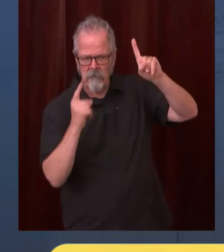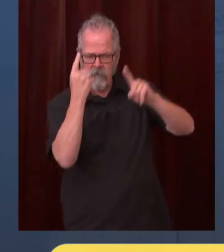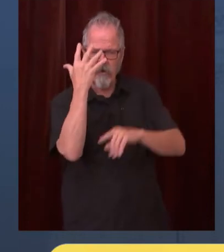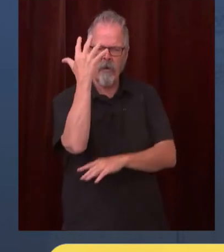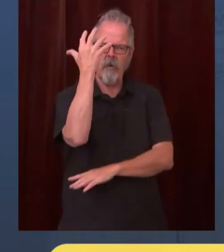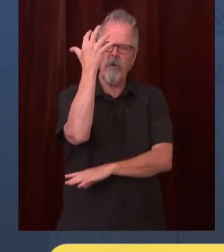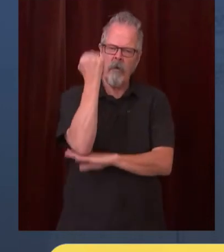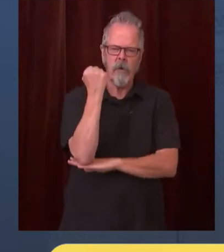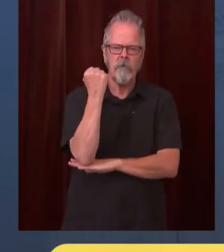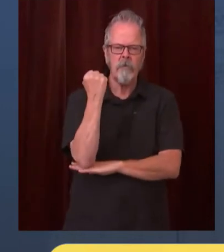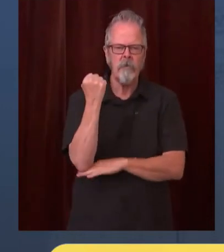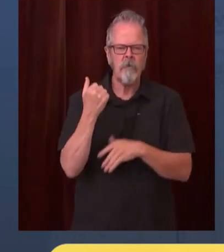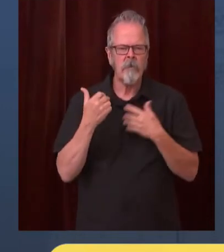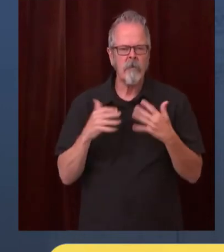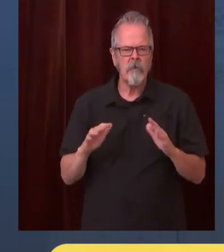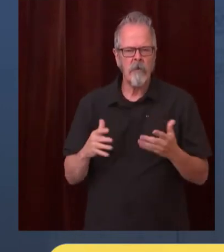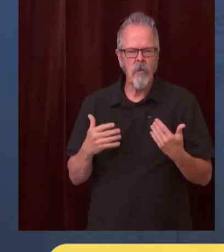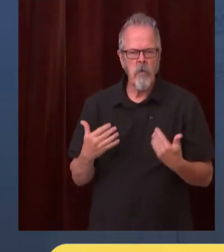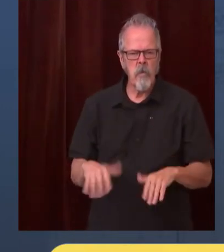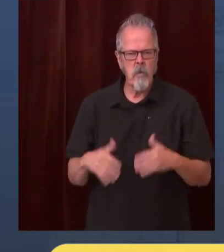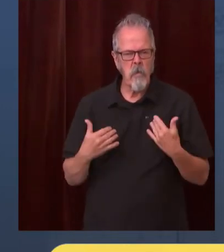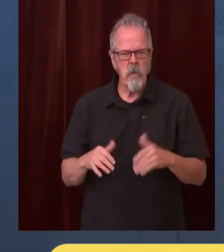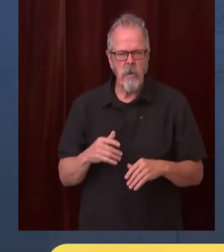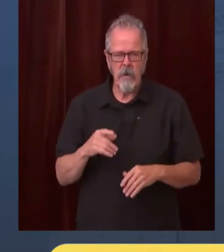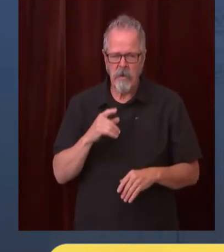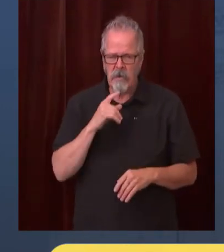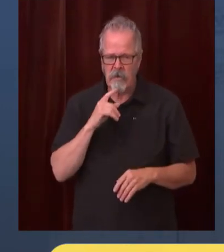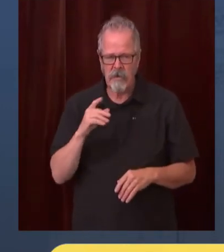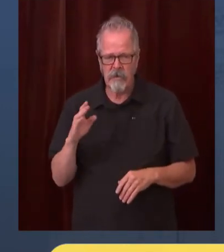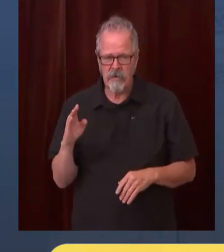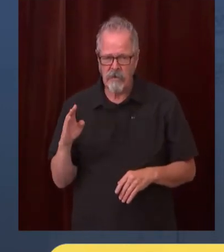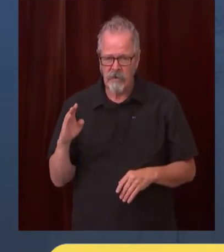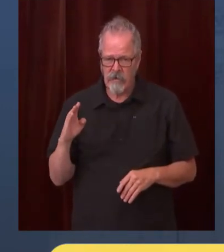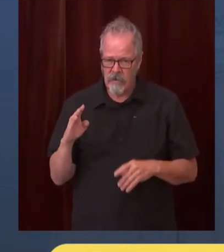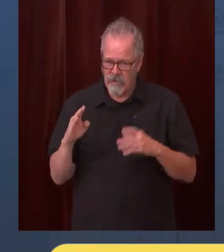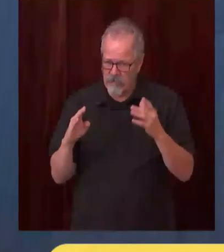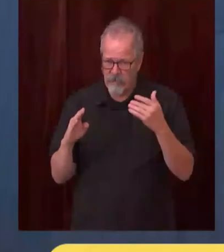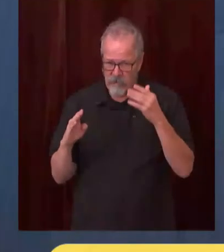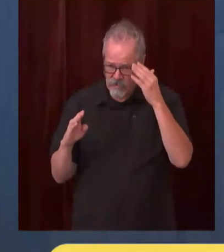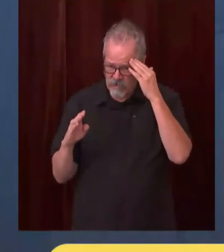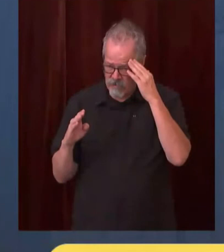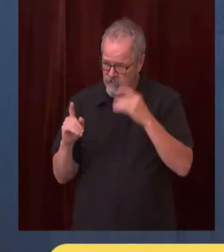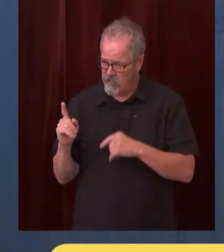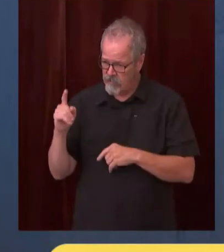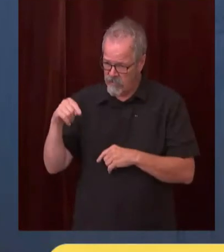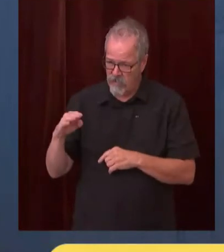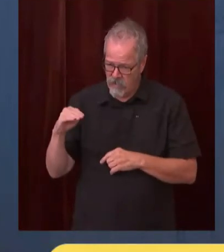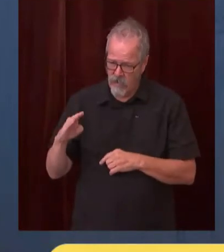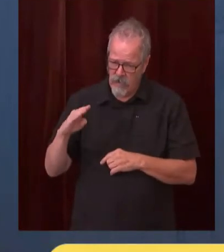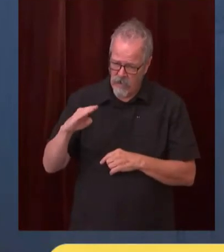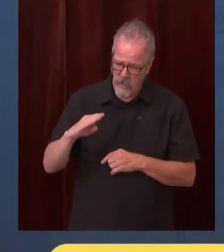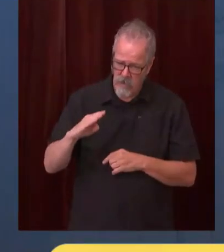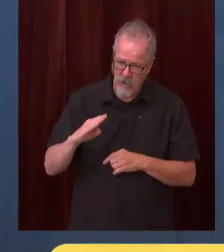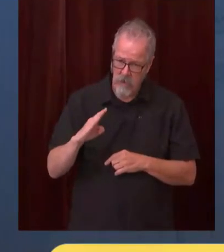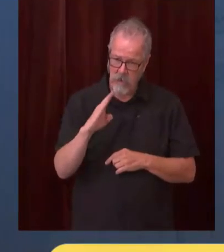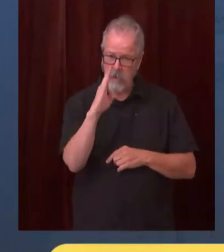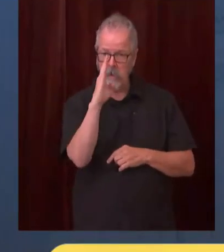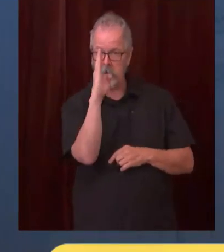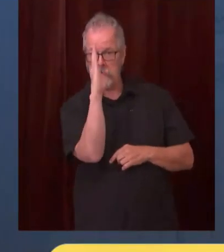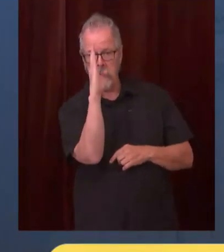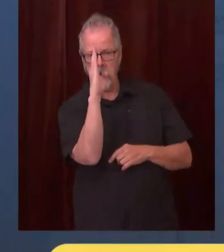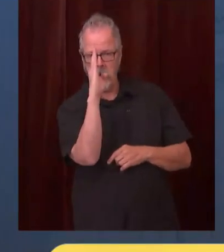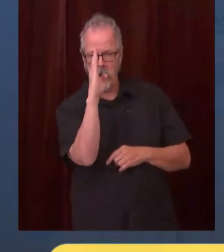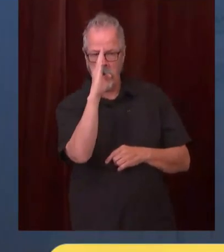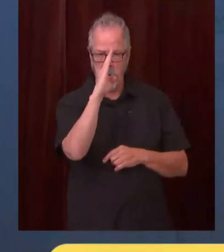to go up so it is time for people to stop listening to